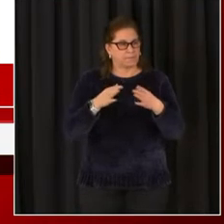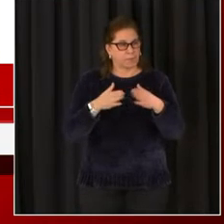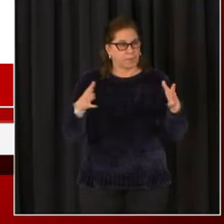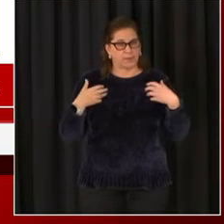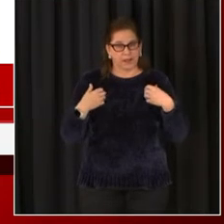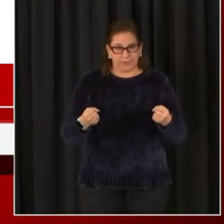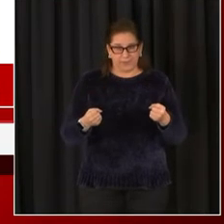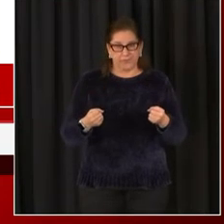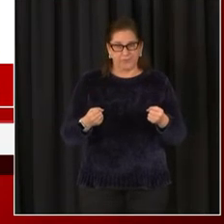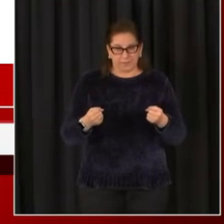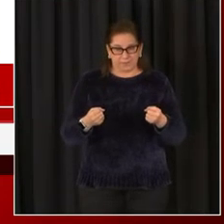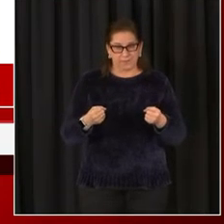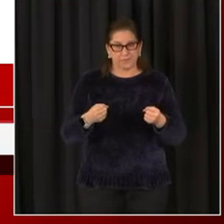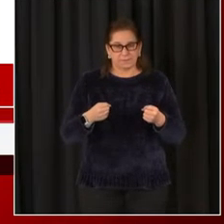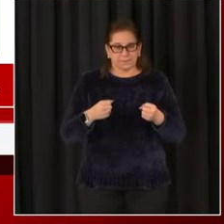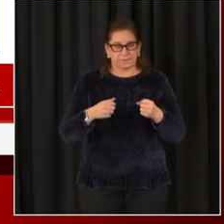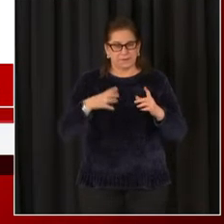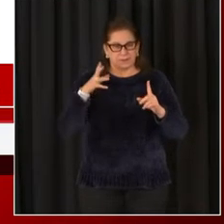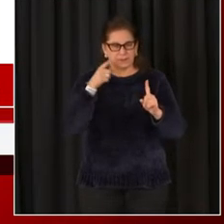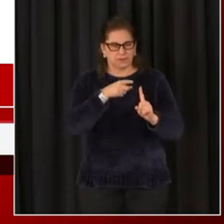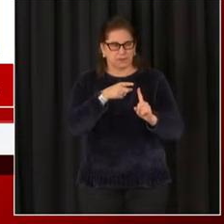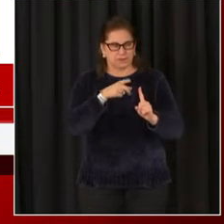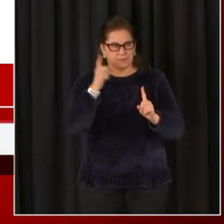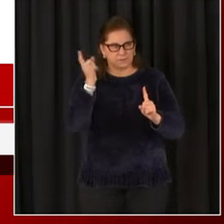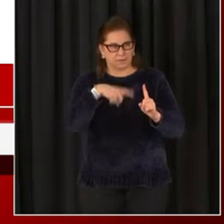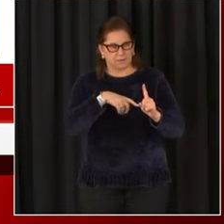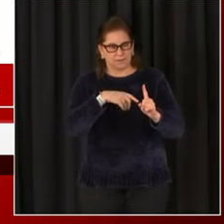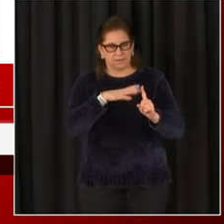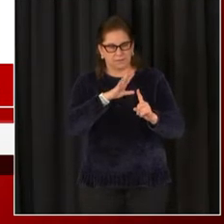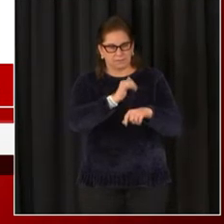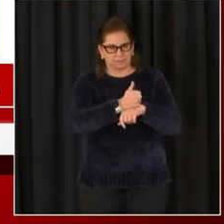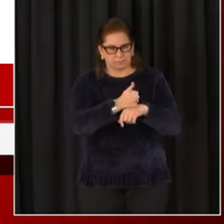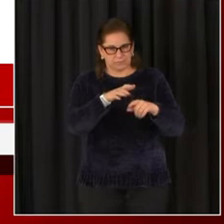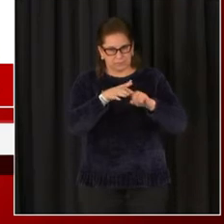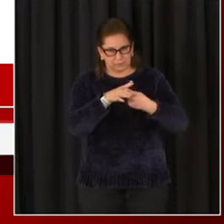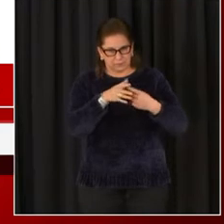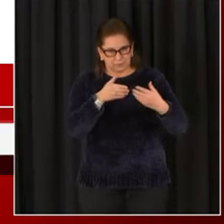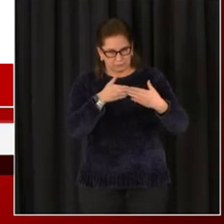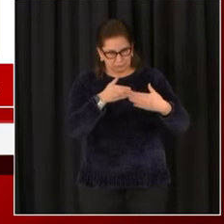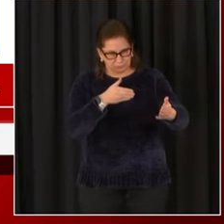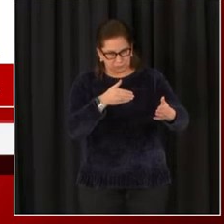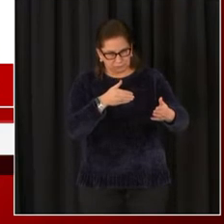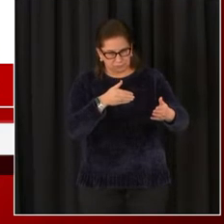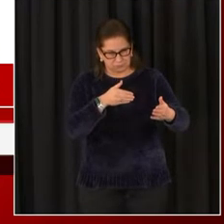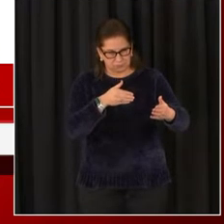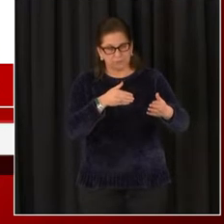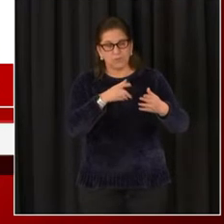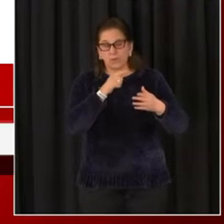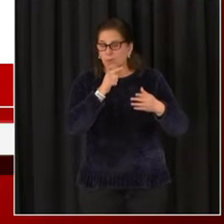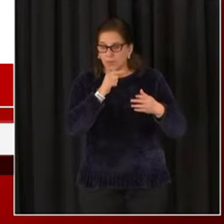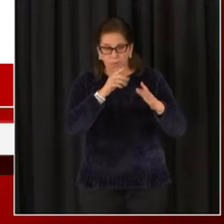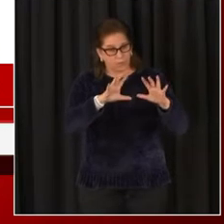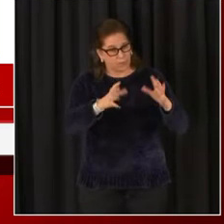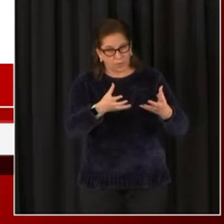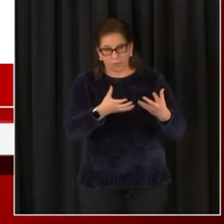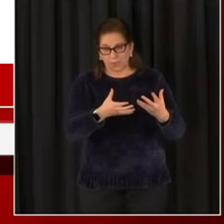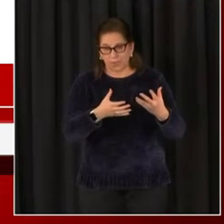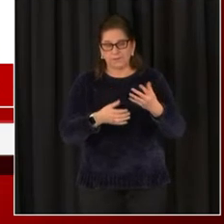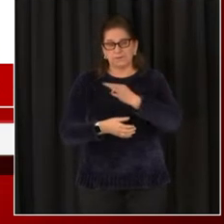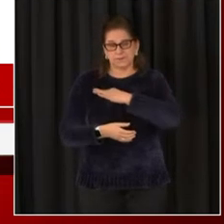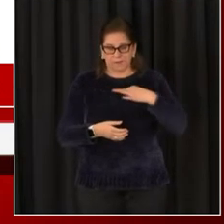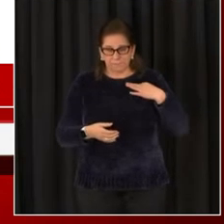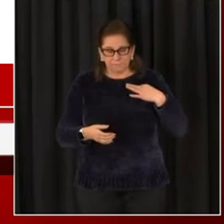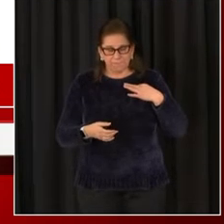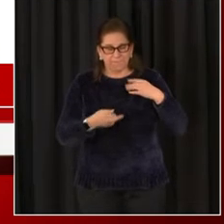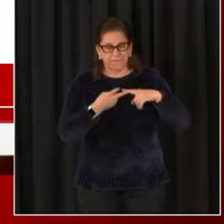announced targeting date. So there's going to meet that in-person staff, including teachers and support staff for D